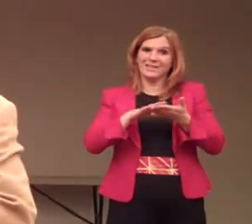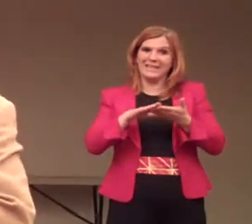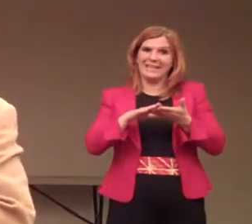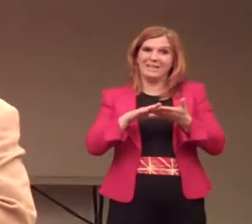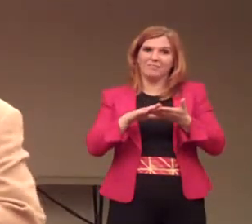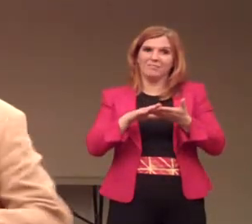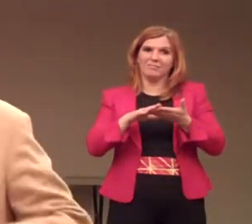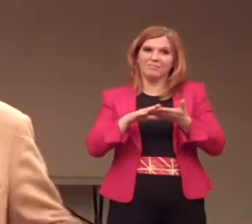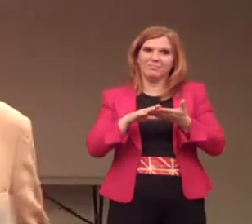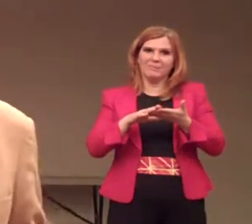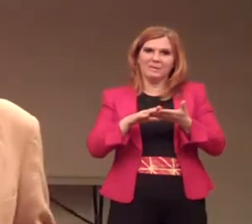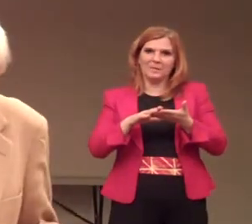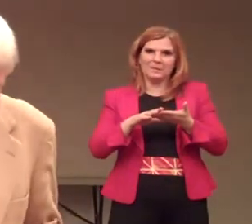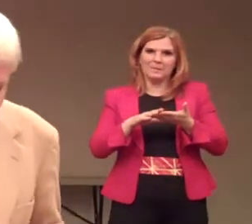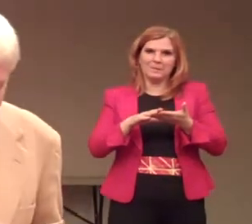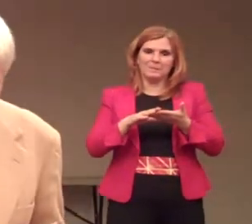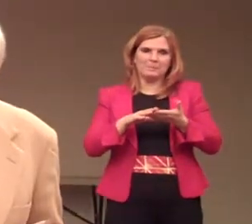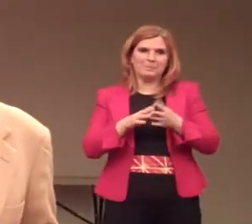where the cabin is.